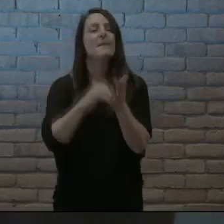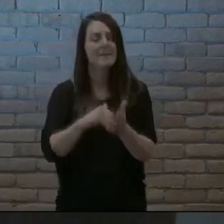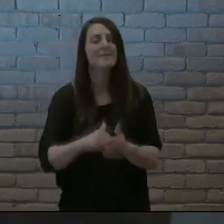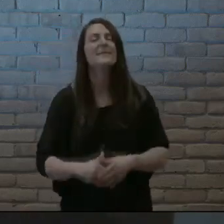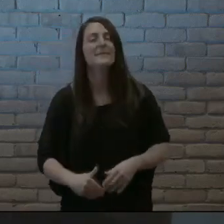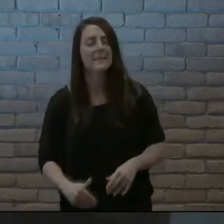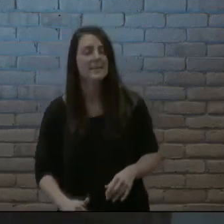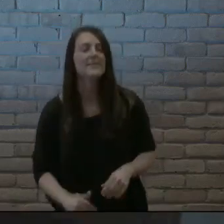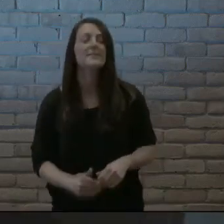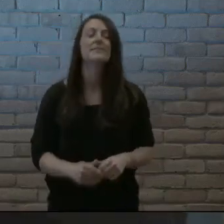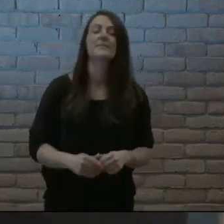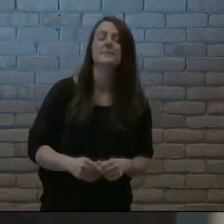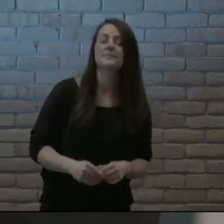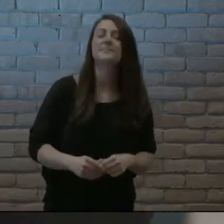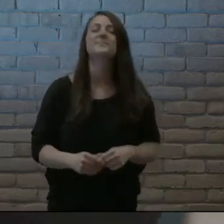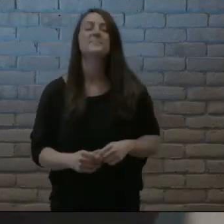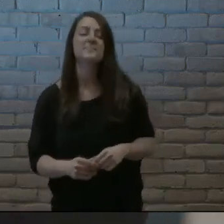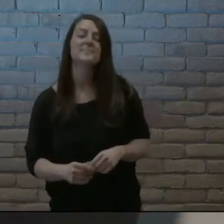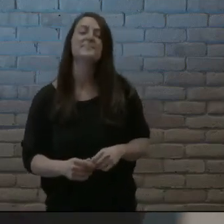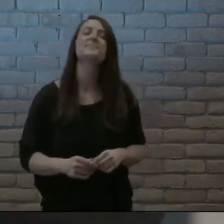do it again